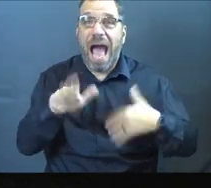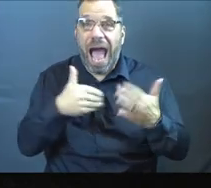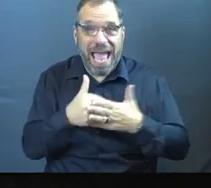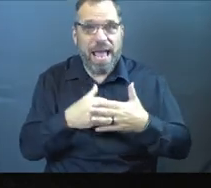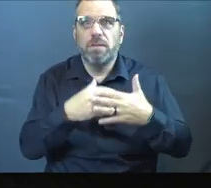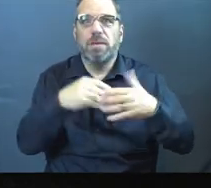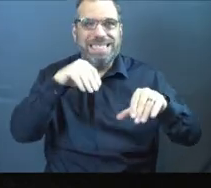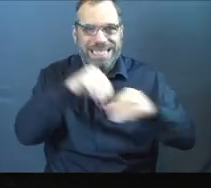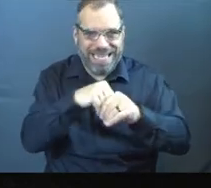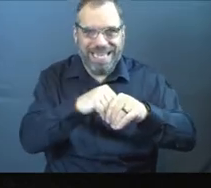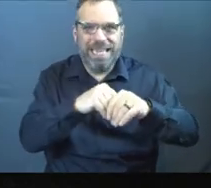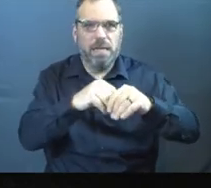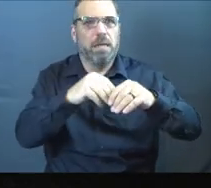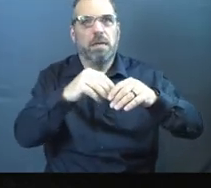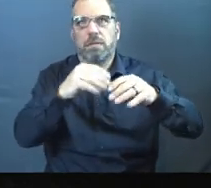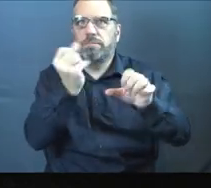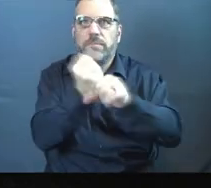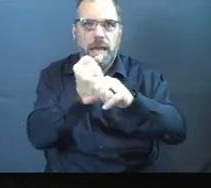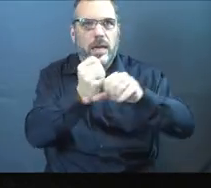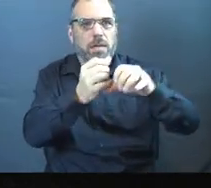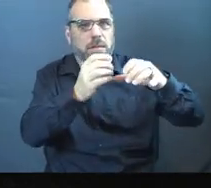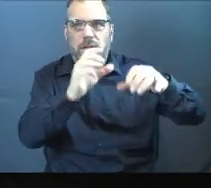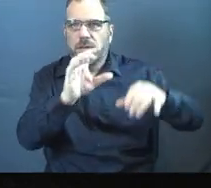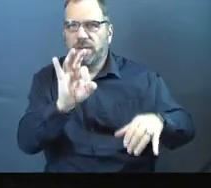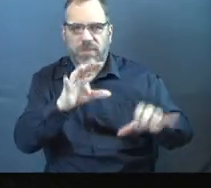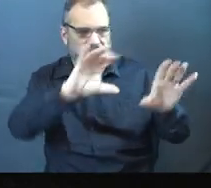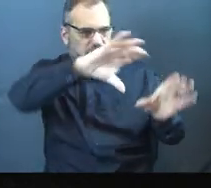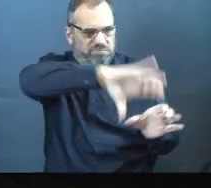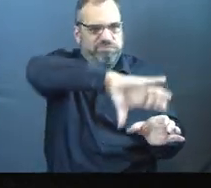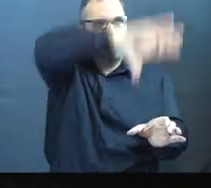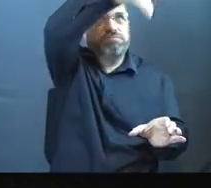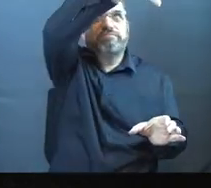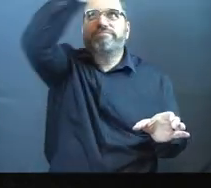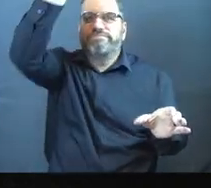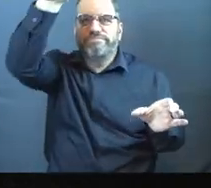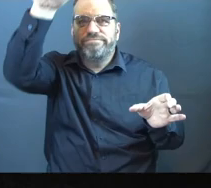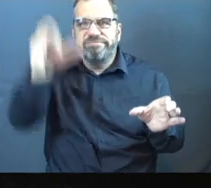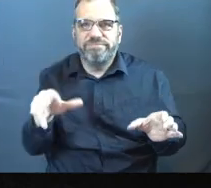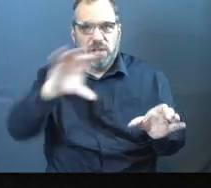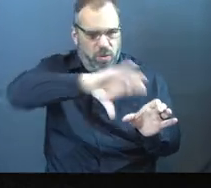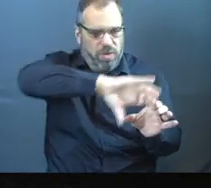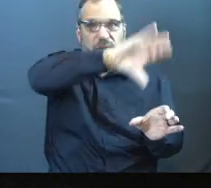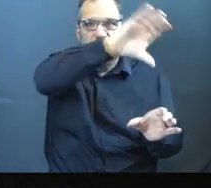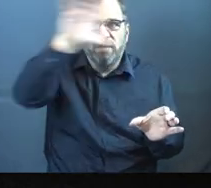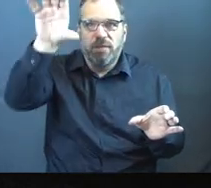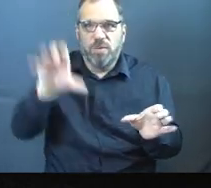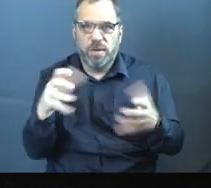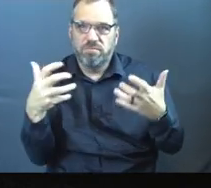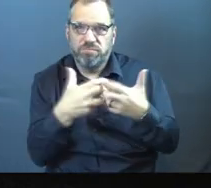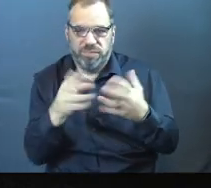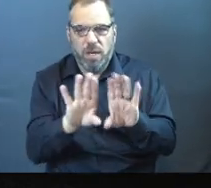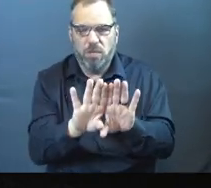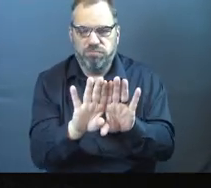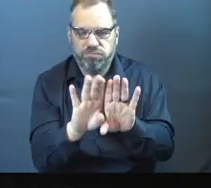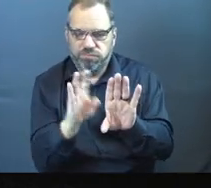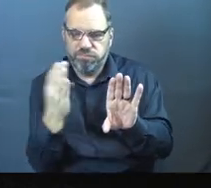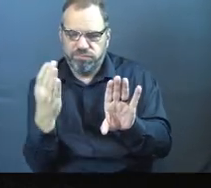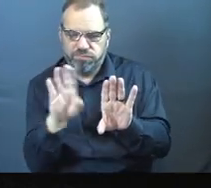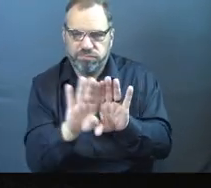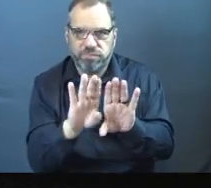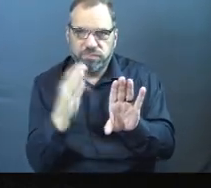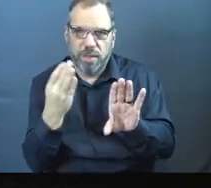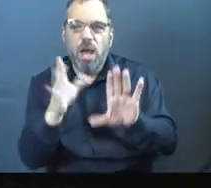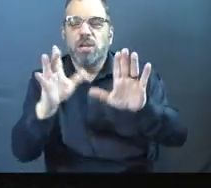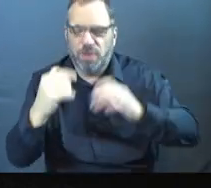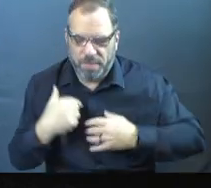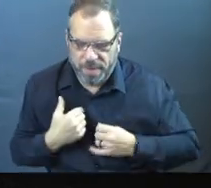all the grooves into the actual door, into the frame, move some stuff so that, you know, the hinges could fit right, move the doorknob, all that kind of stuff. So